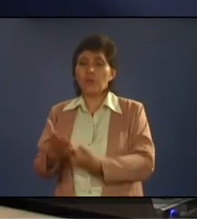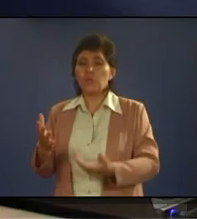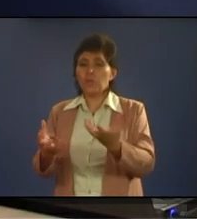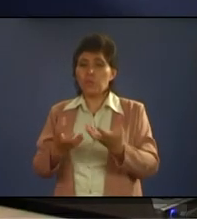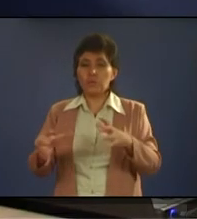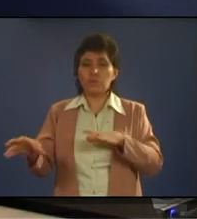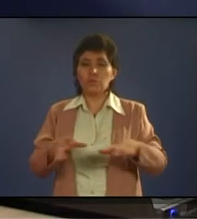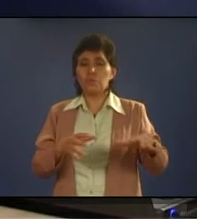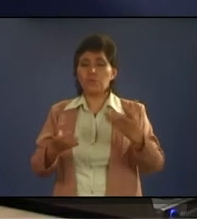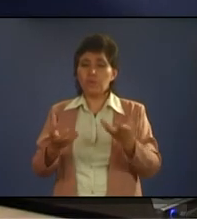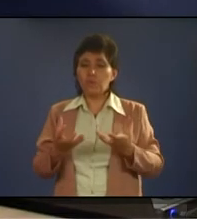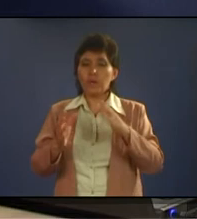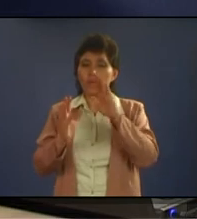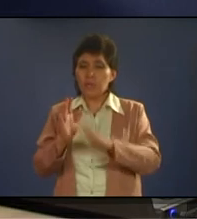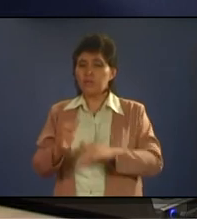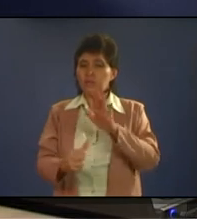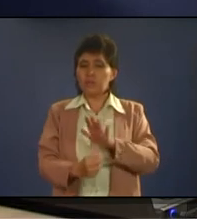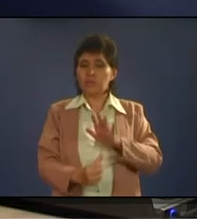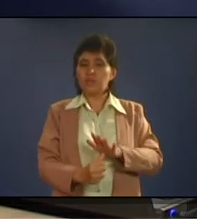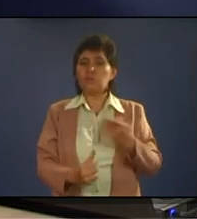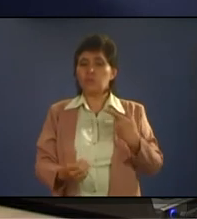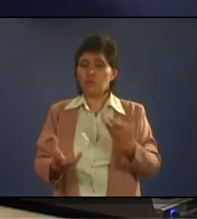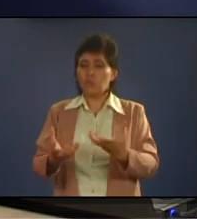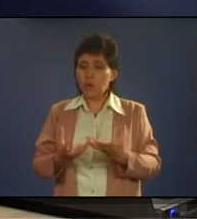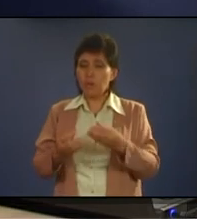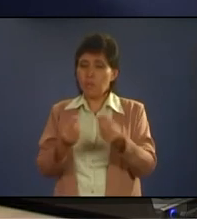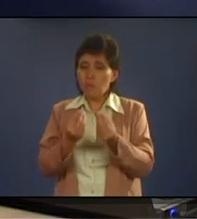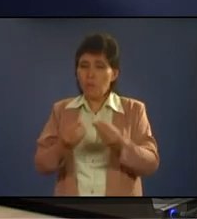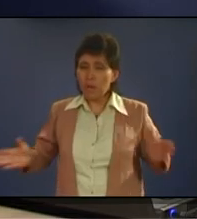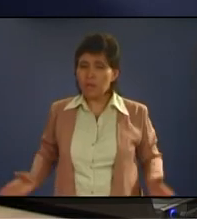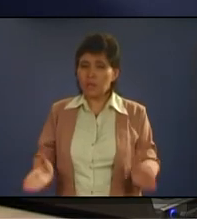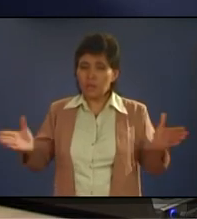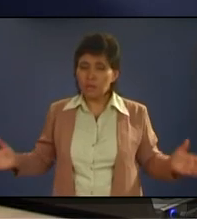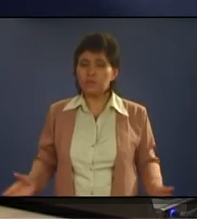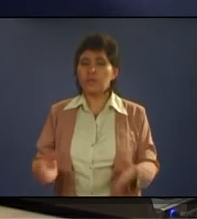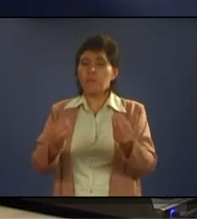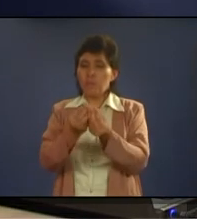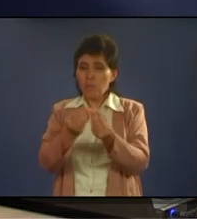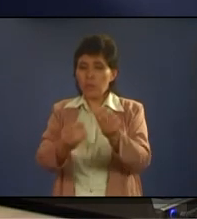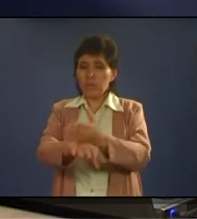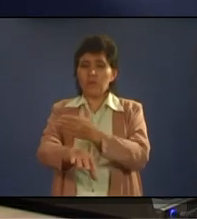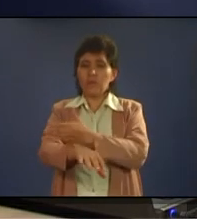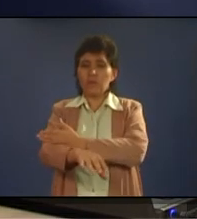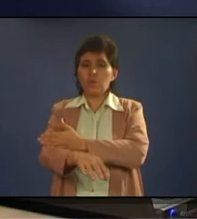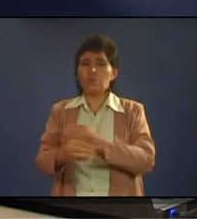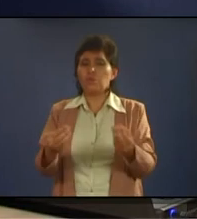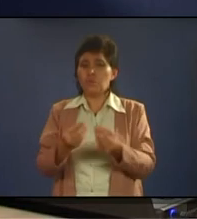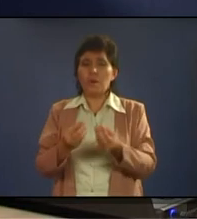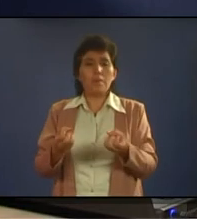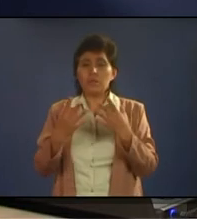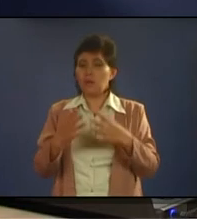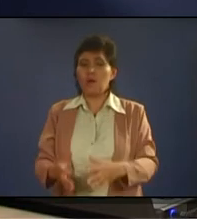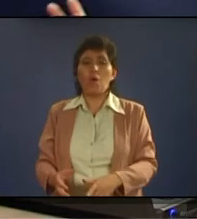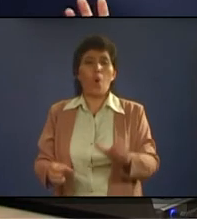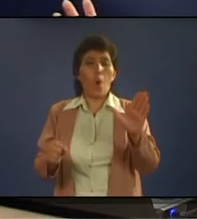criticism and we want more encouragement and more improvement too much compliments is not a good thing because when you hear